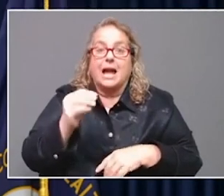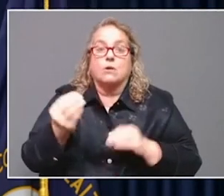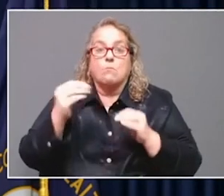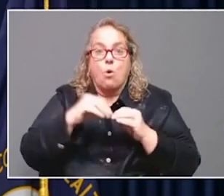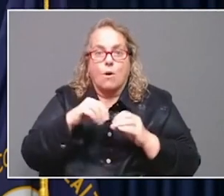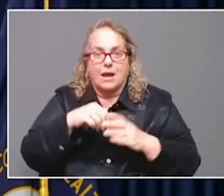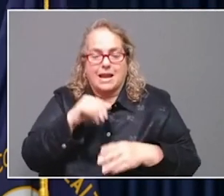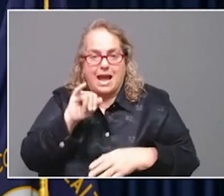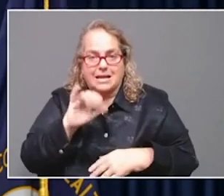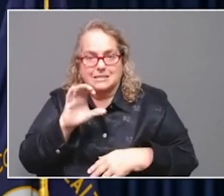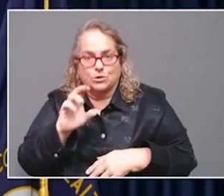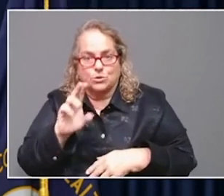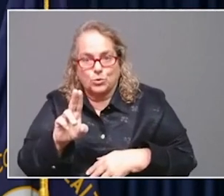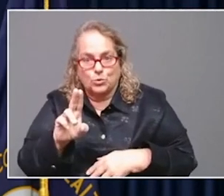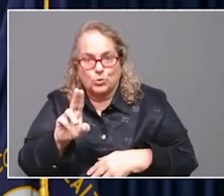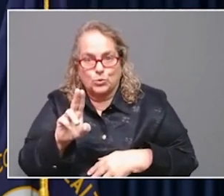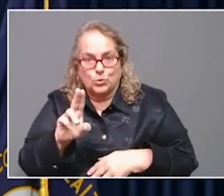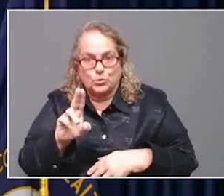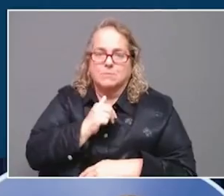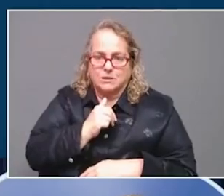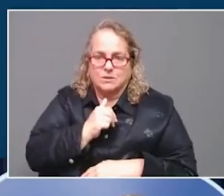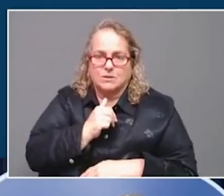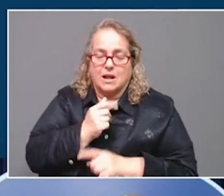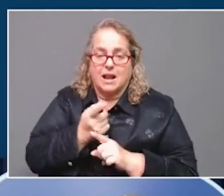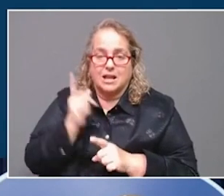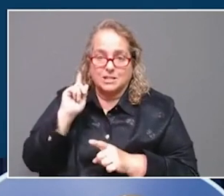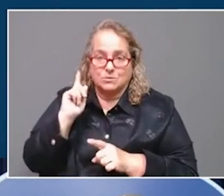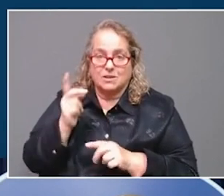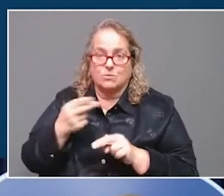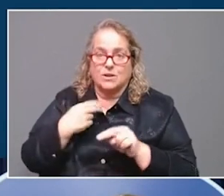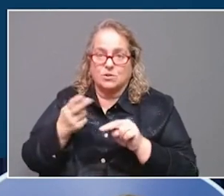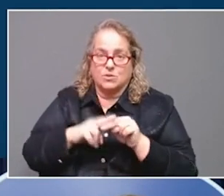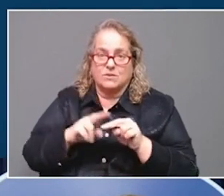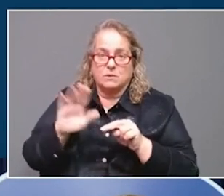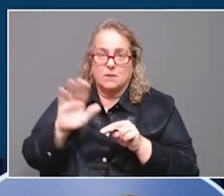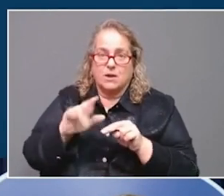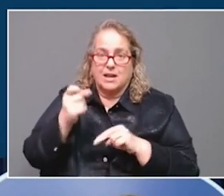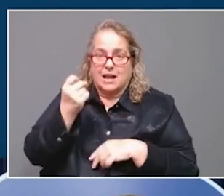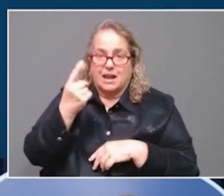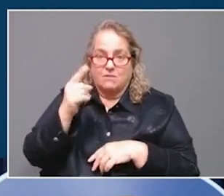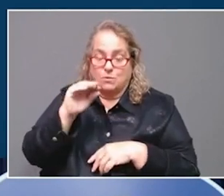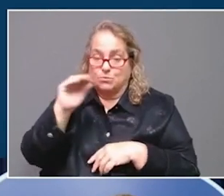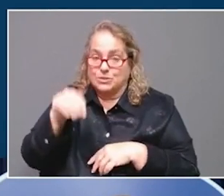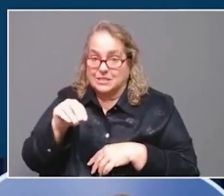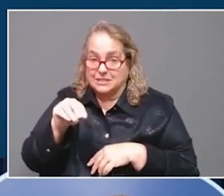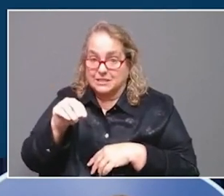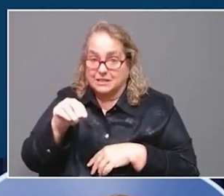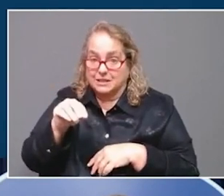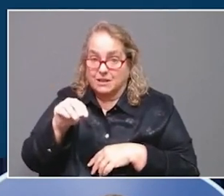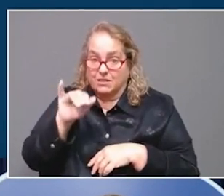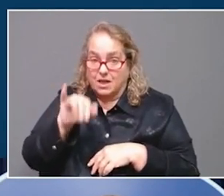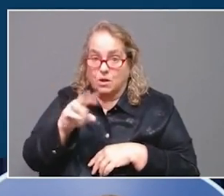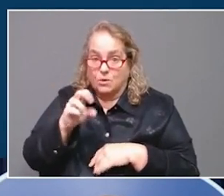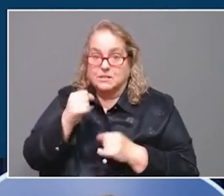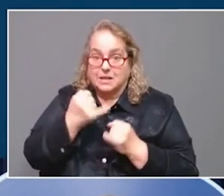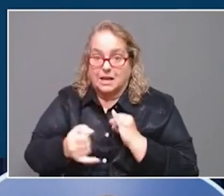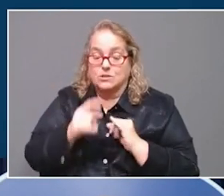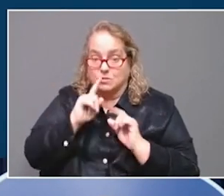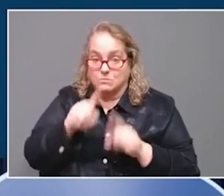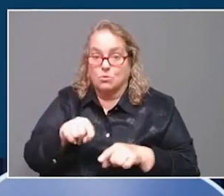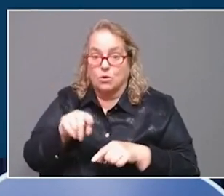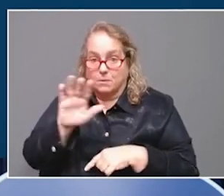yet in our ventilator usage. While many national news reports are filled with stories about the Omicron variant,